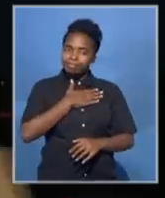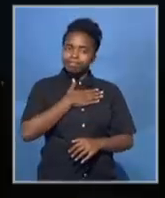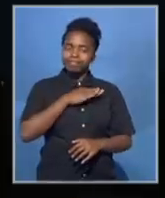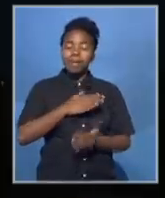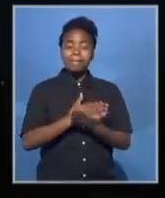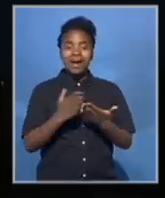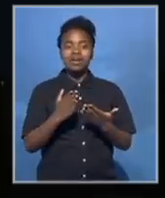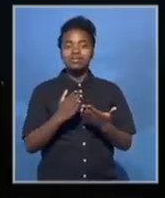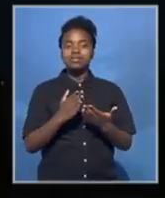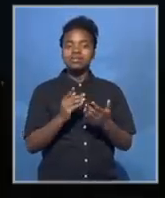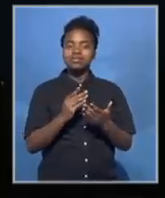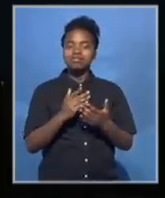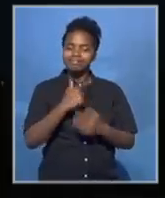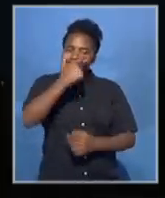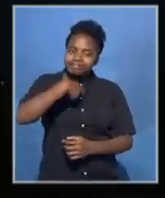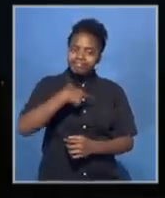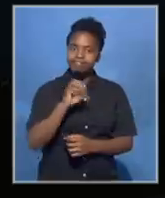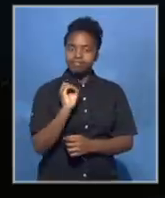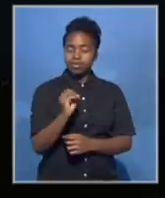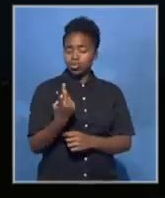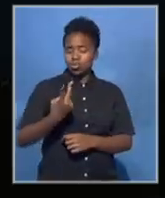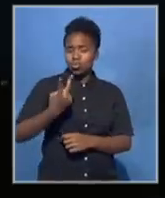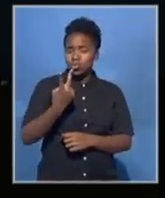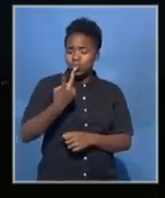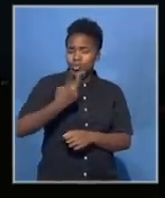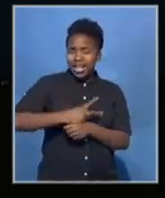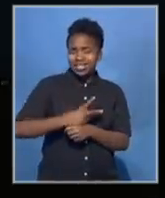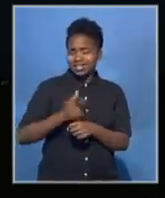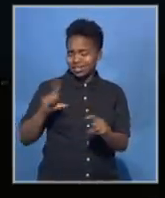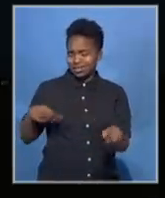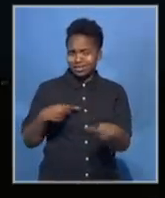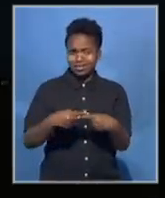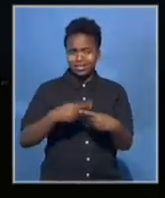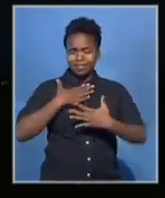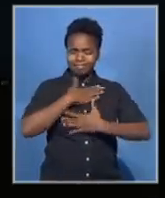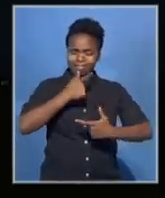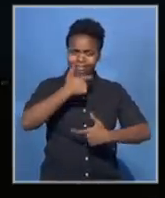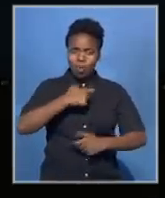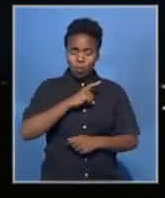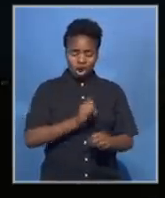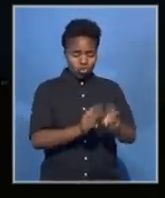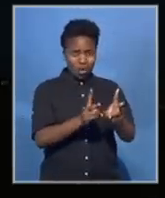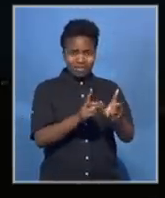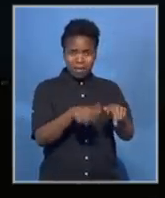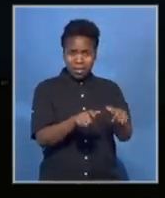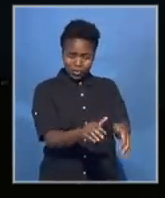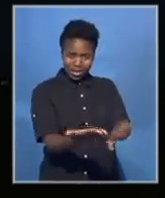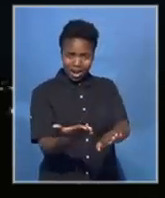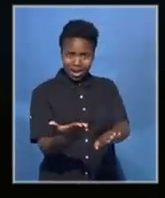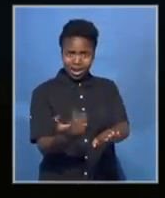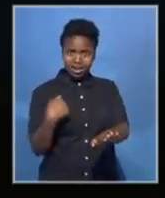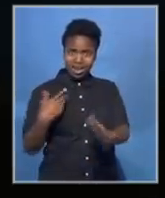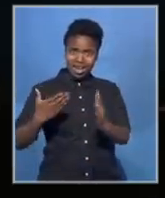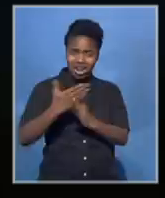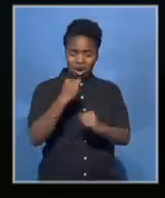sadness. I've been in central Paris for the past two and a half days, and it was very subdued, and the people are clearly shocked by these